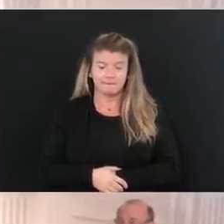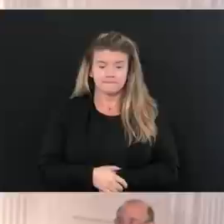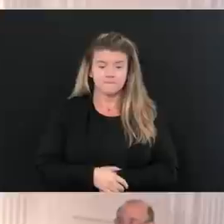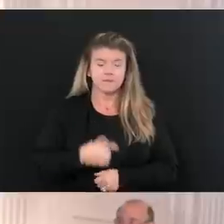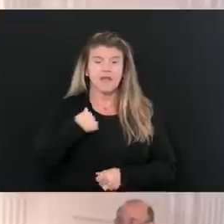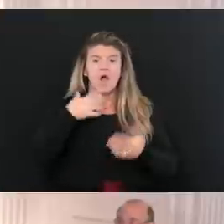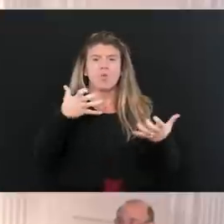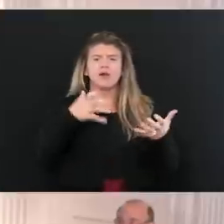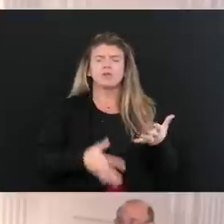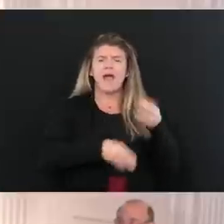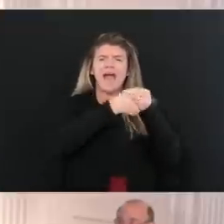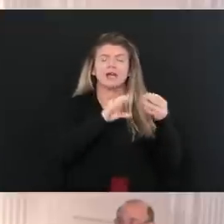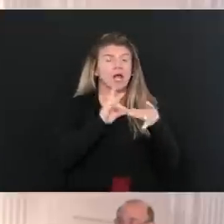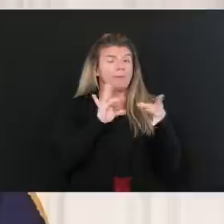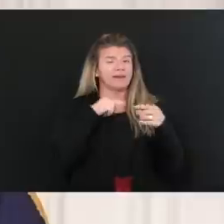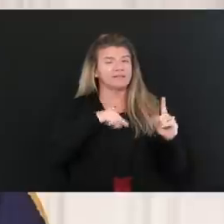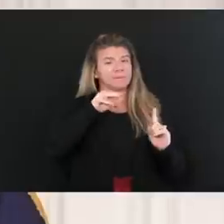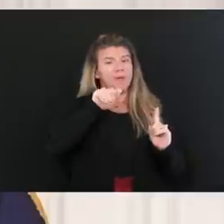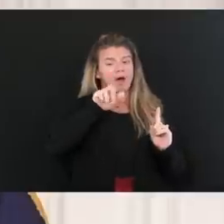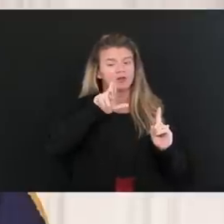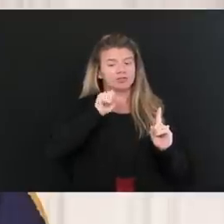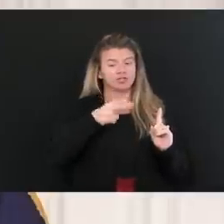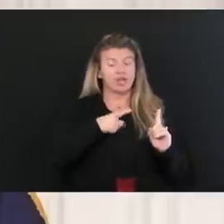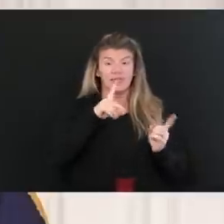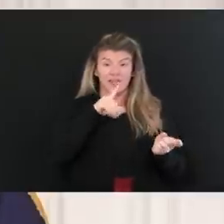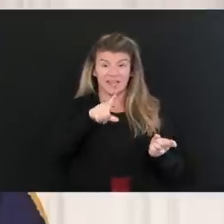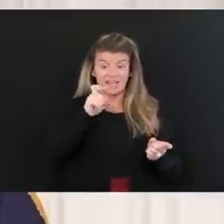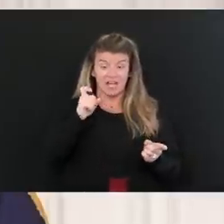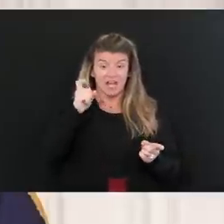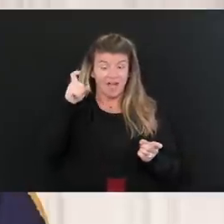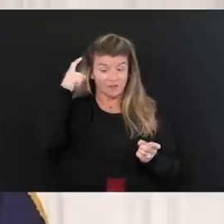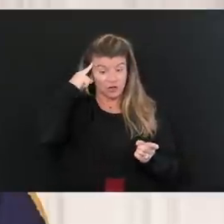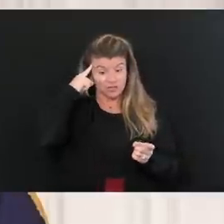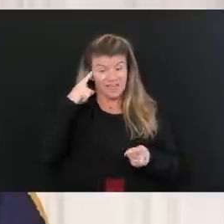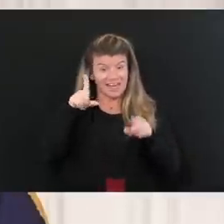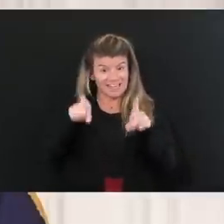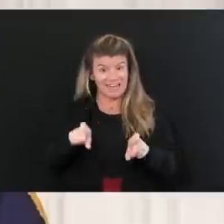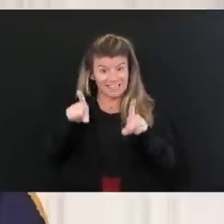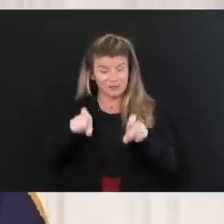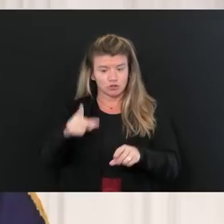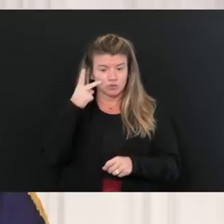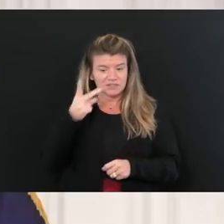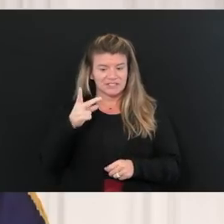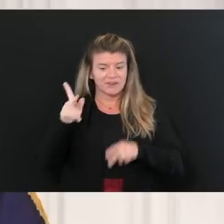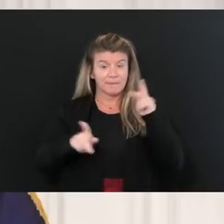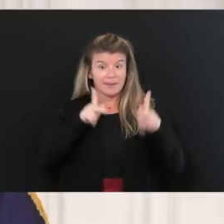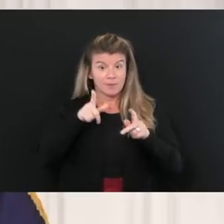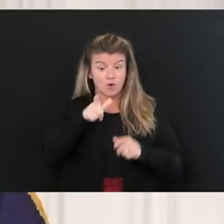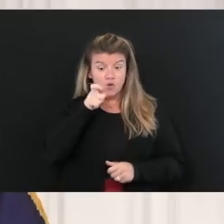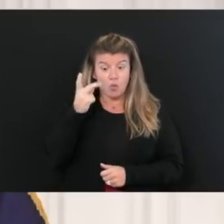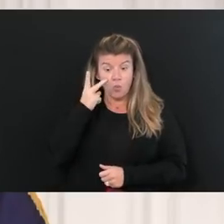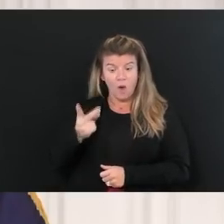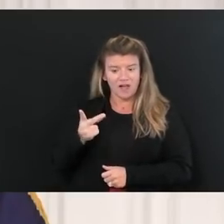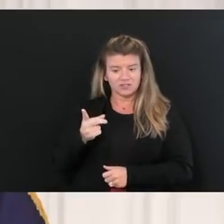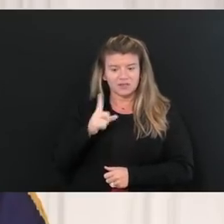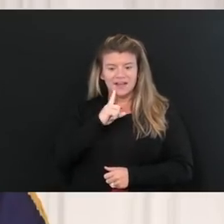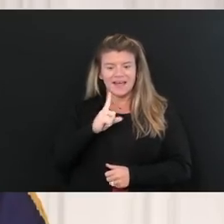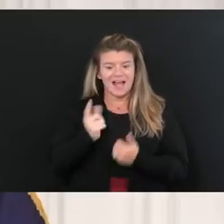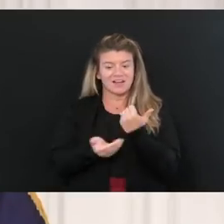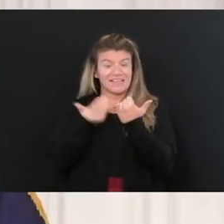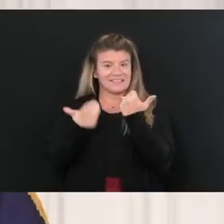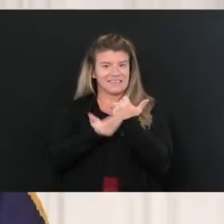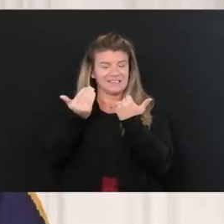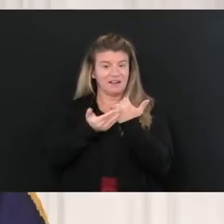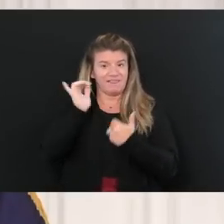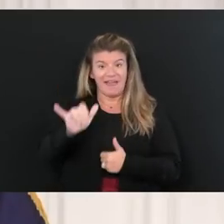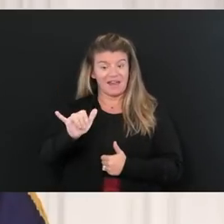The governor is getting a test done. So you can see from folks that are watching how easy it is to do.